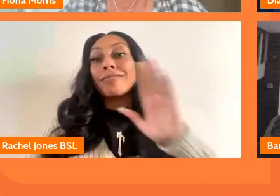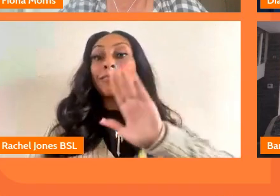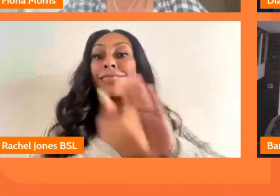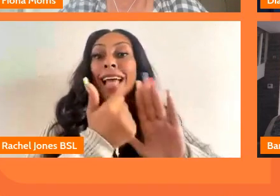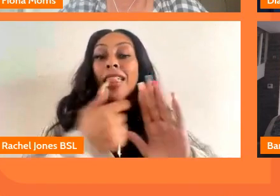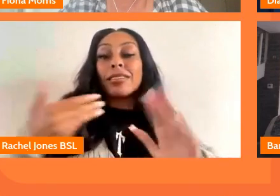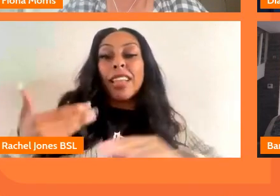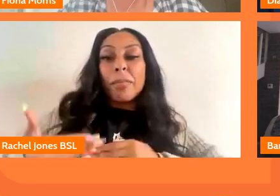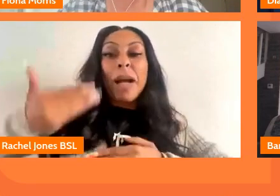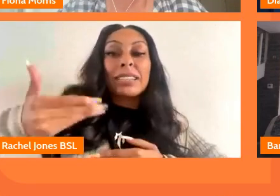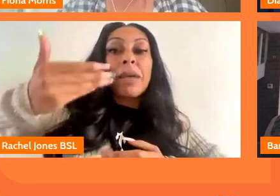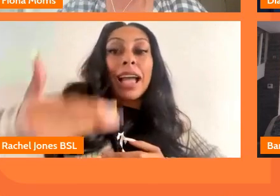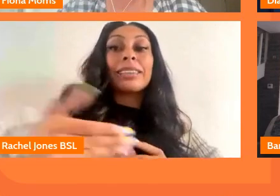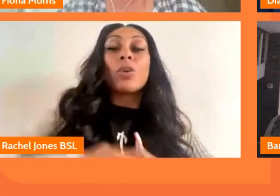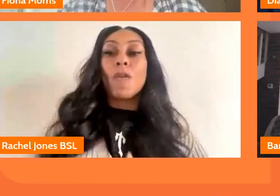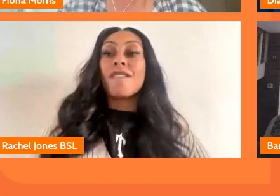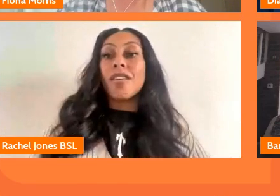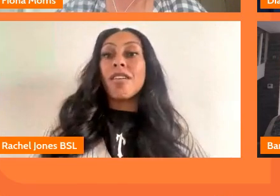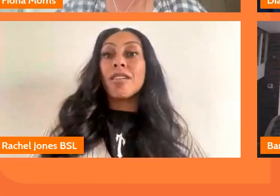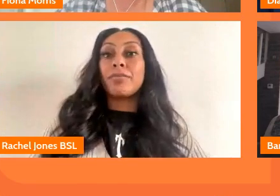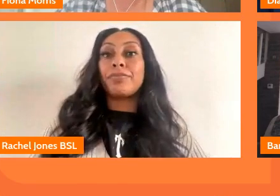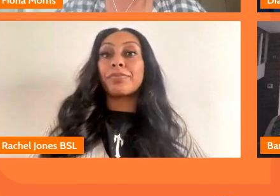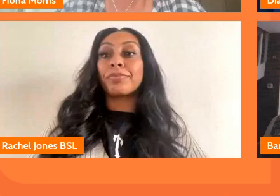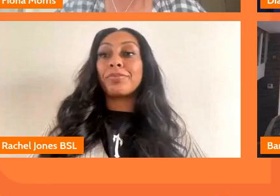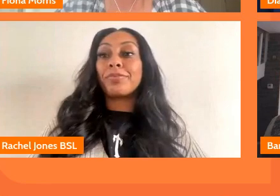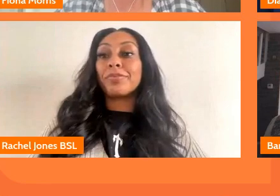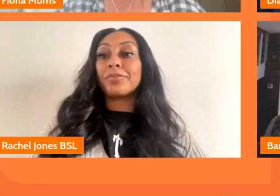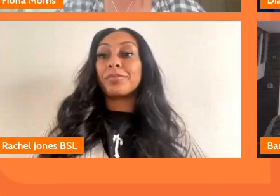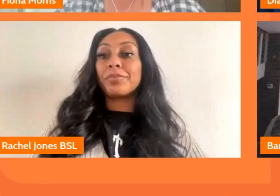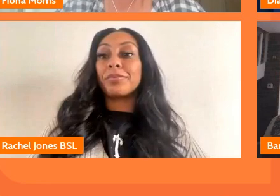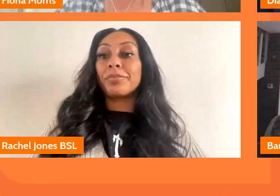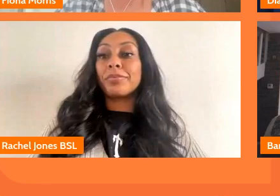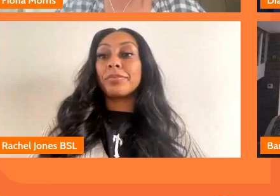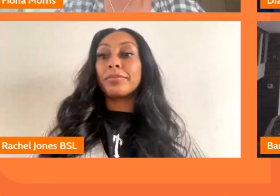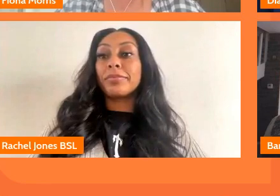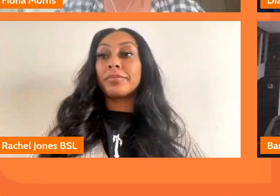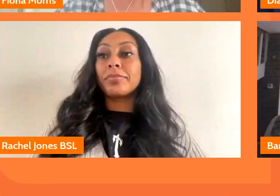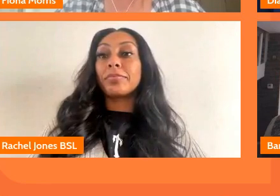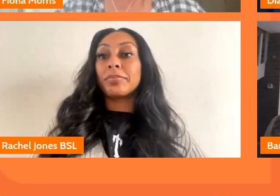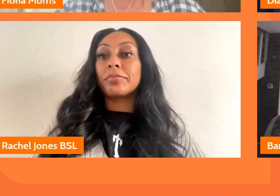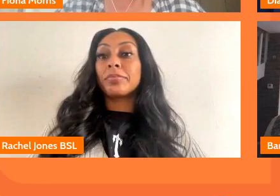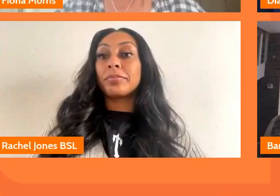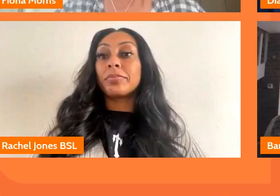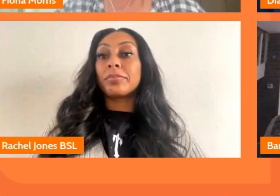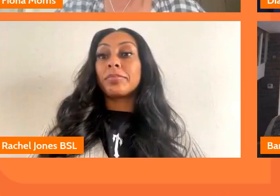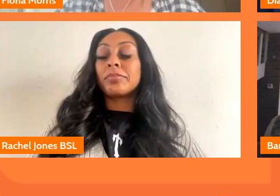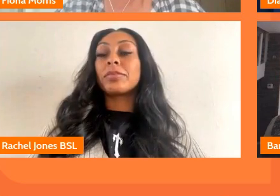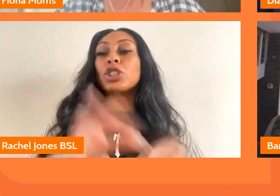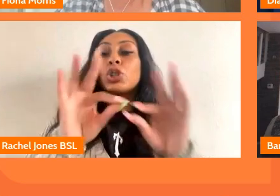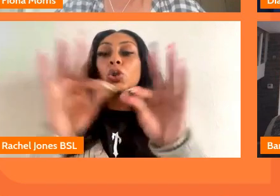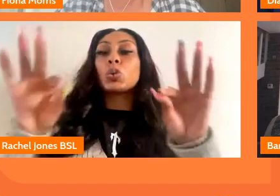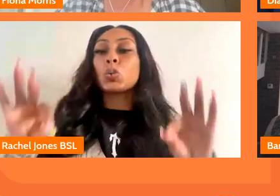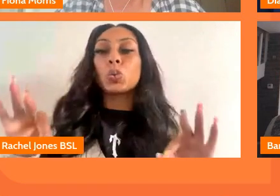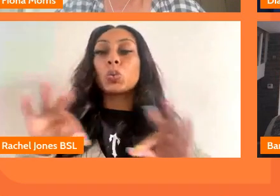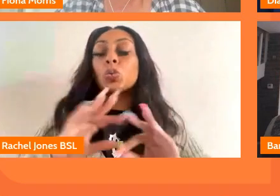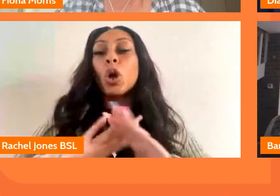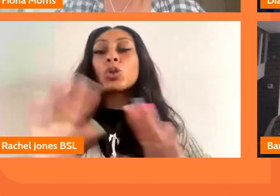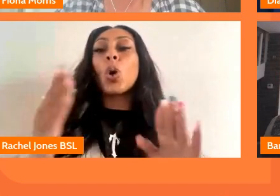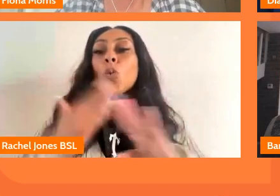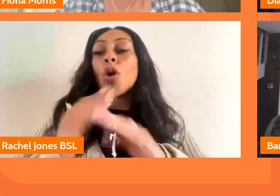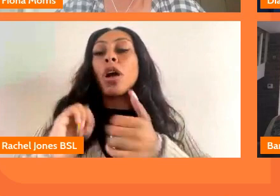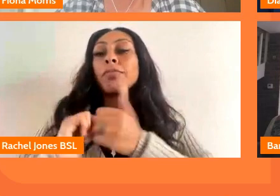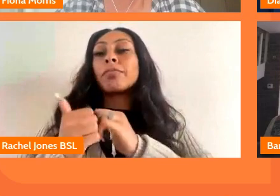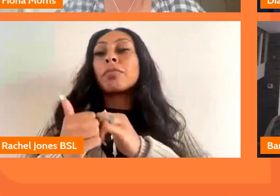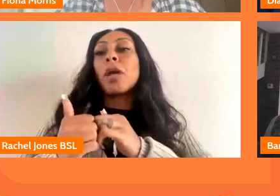baton isn't it really um and then i think the other thing sky studios which i don't work for i think they're in partnership with birmingham